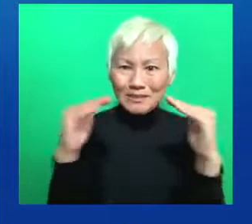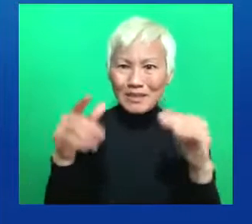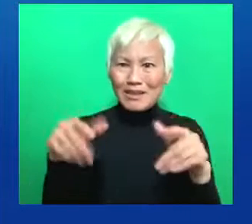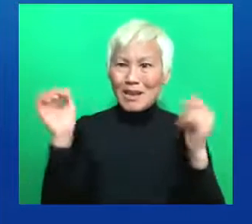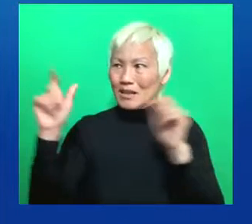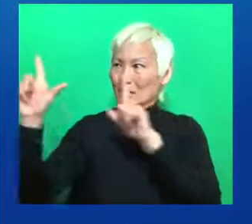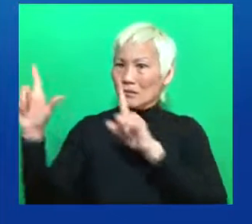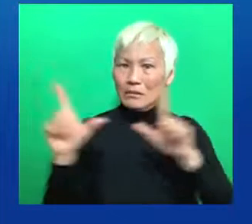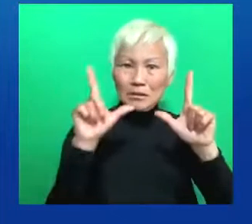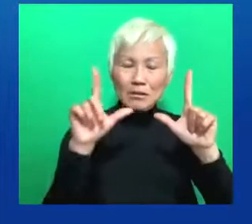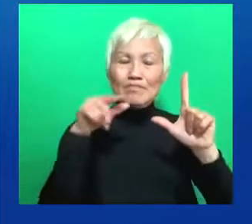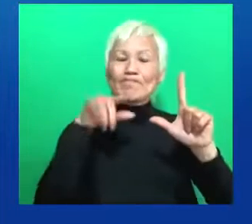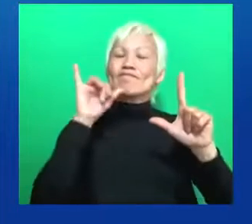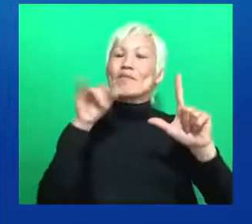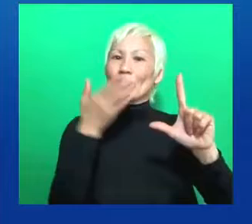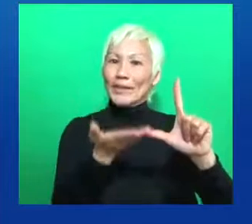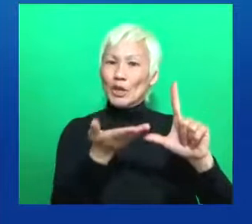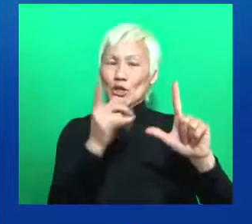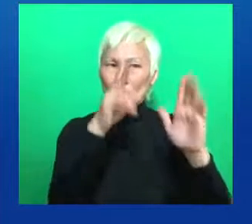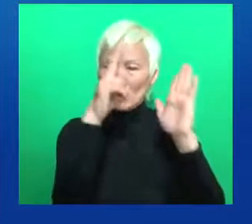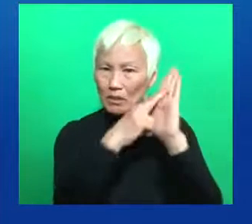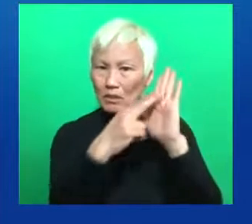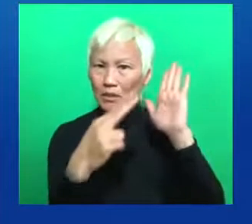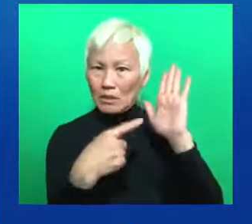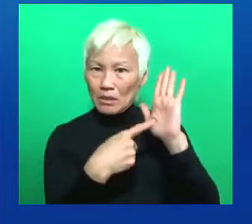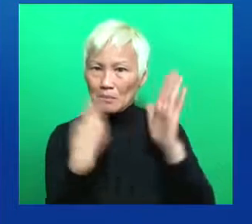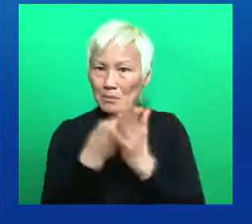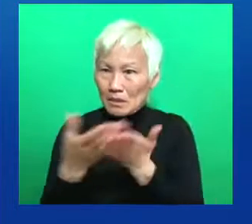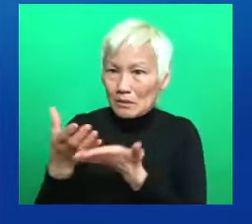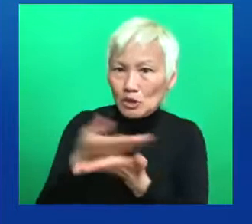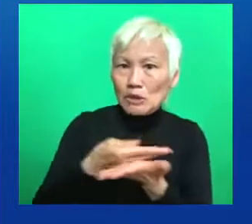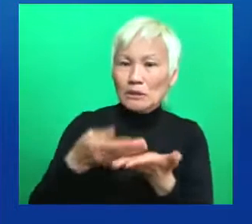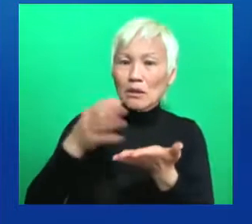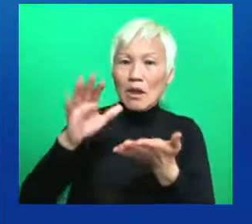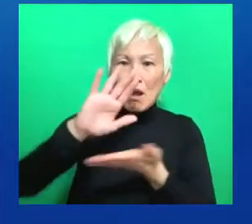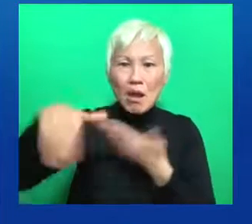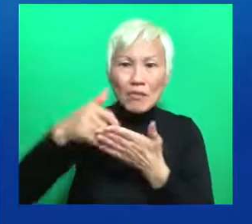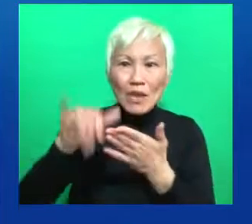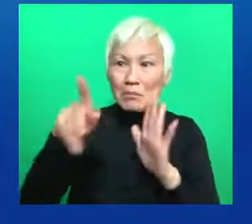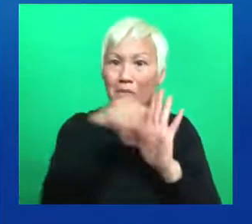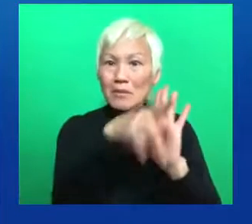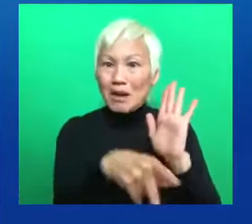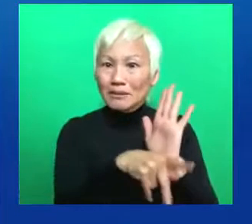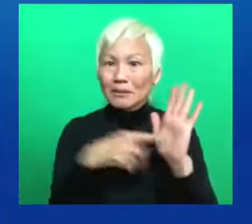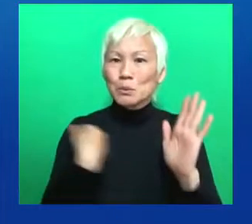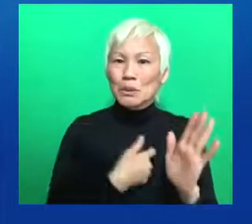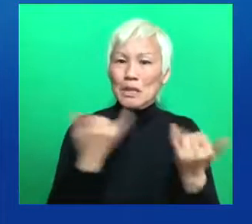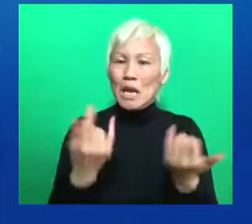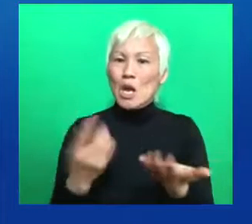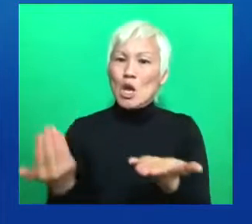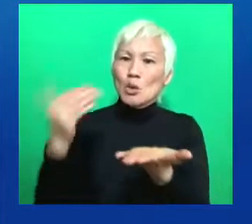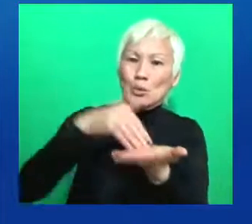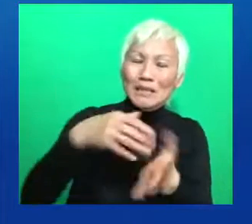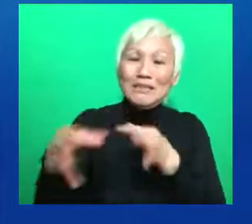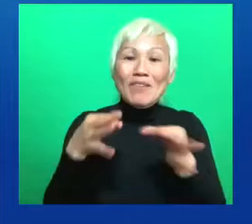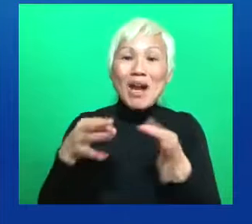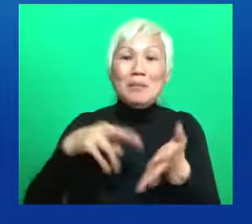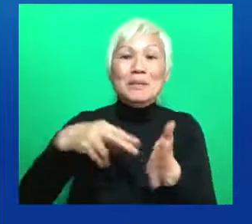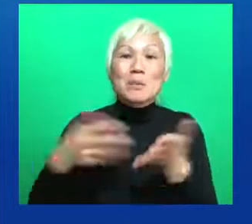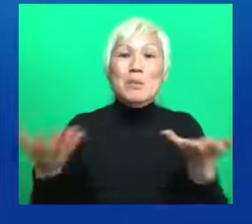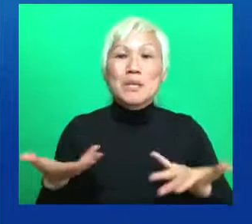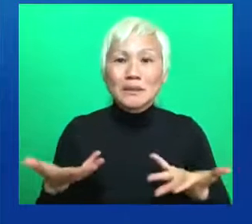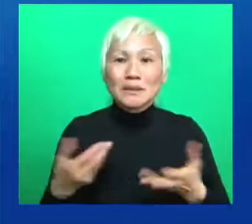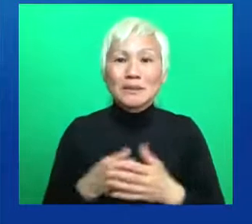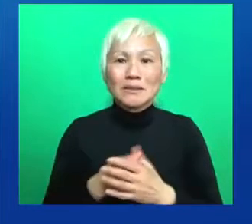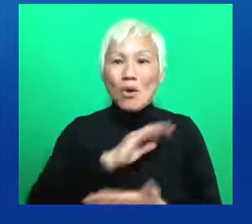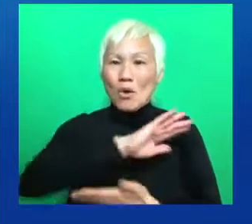procurement to putting forward long over to high impact policies that redefine folks' relationship with government. Sherrod, some people